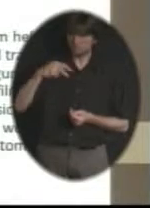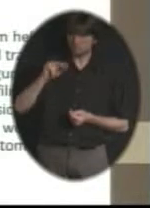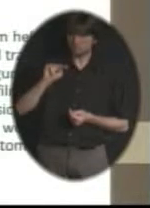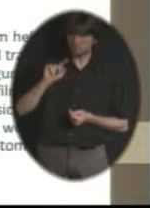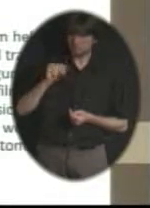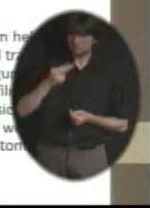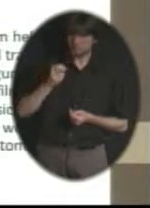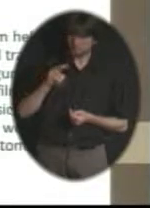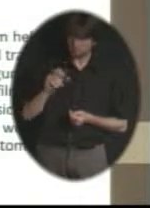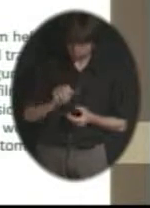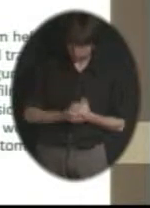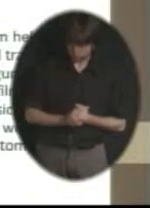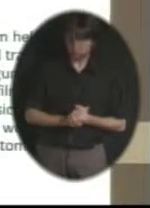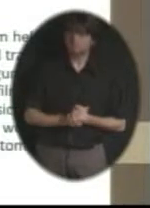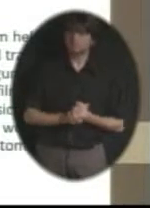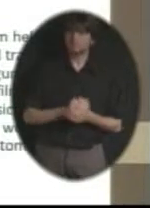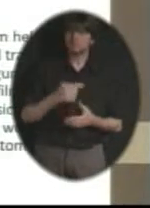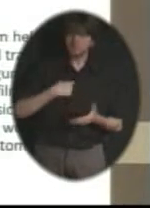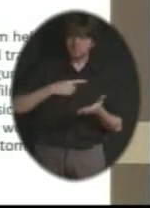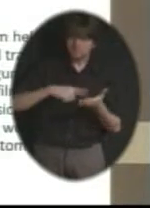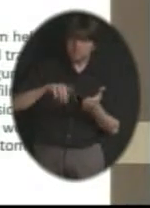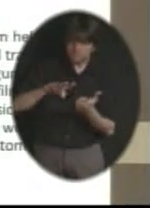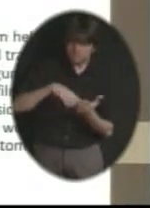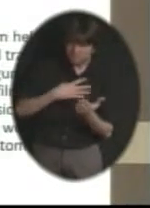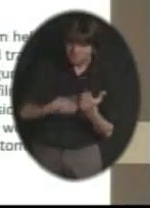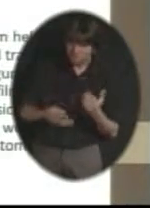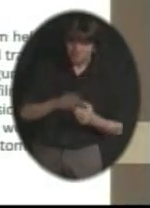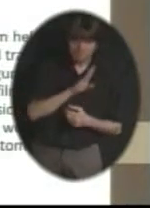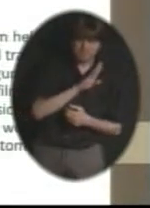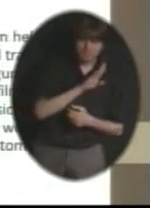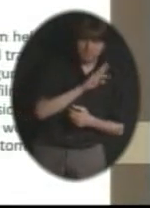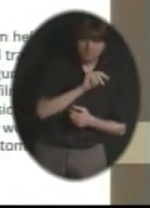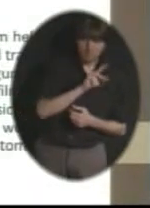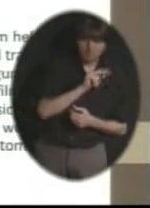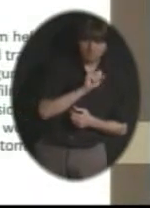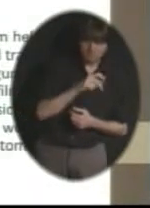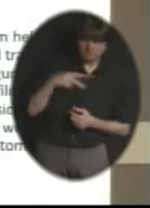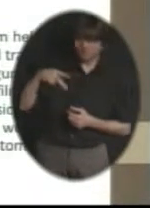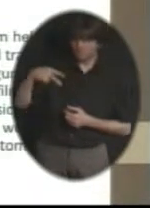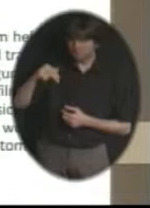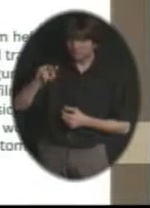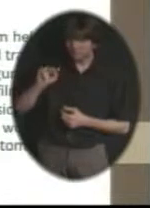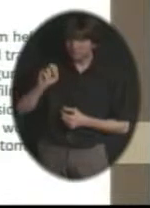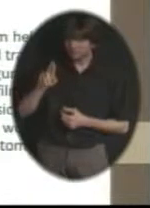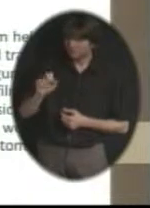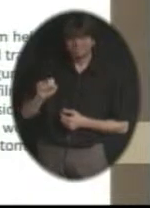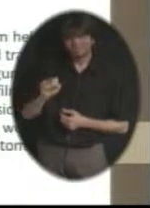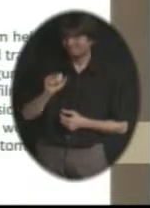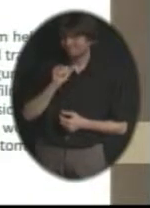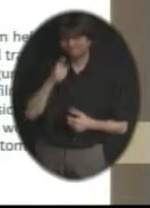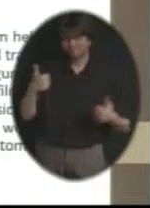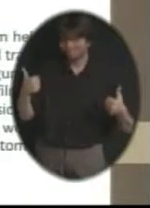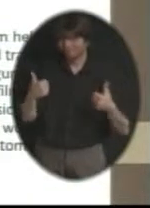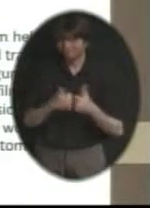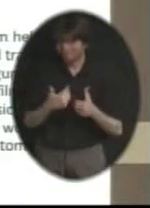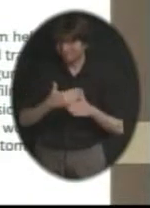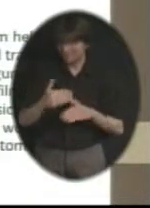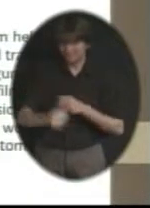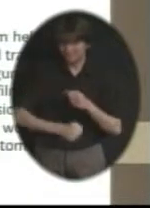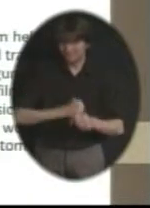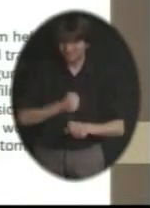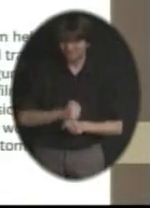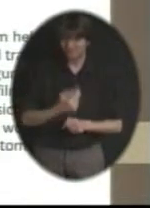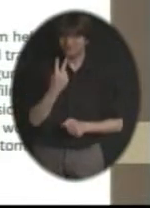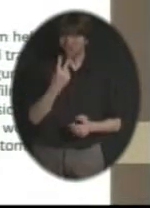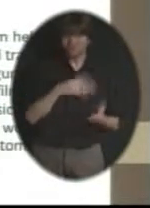some schedules, and the Browns and the Panthers do not play each other. So the only way that they could play each other, being in